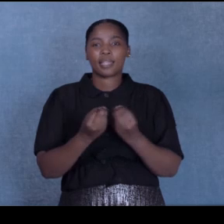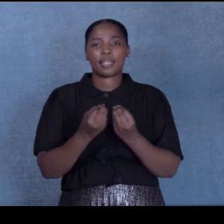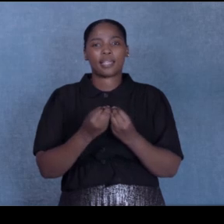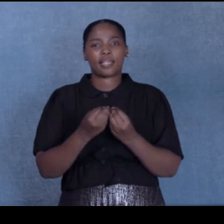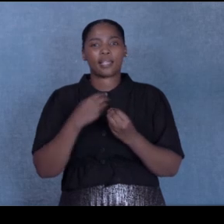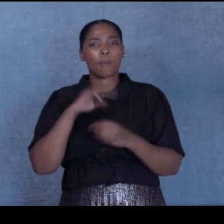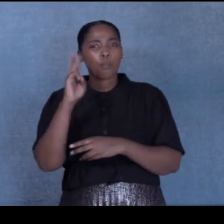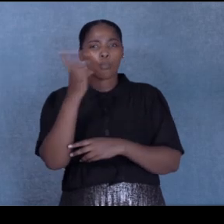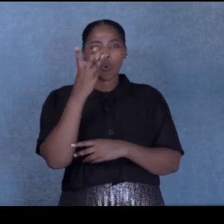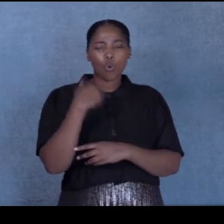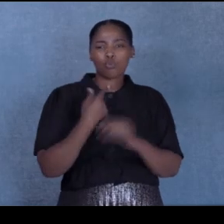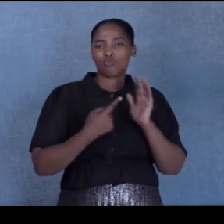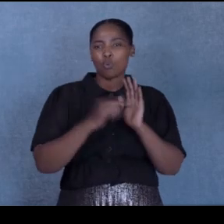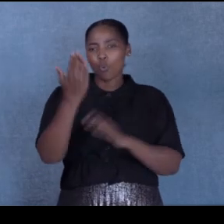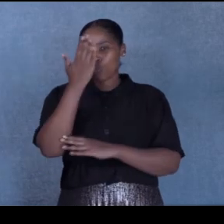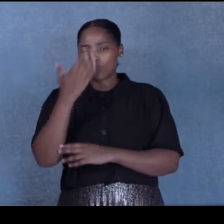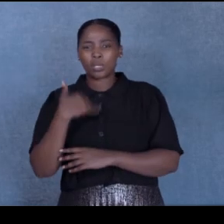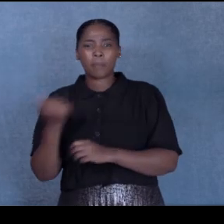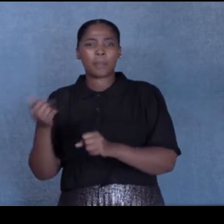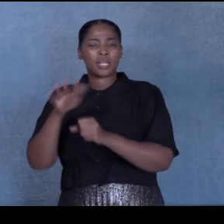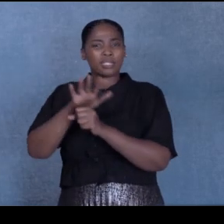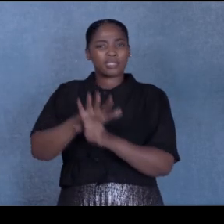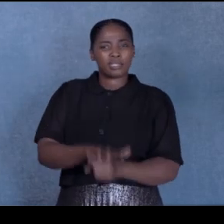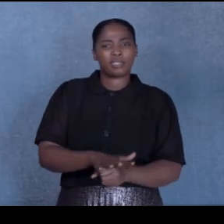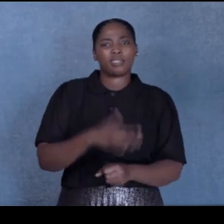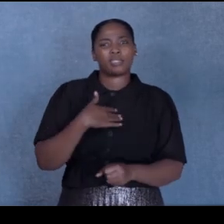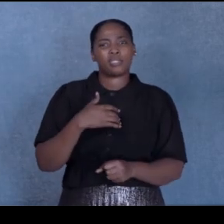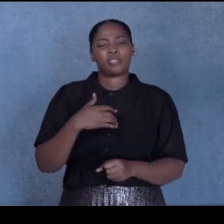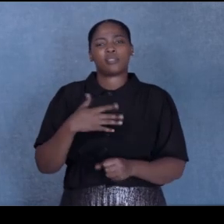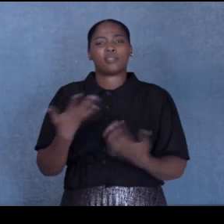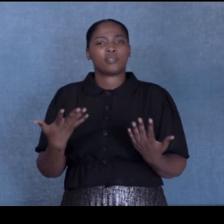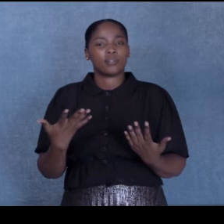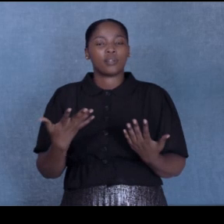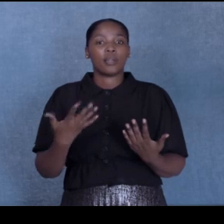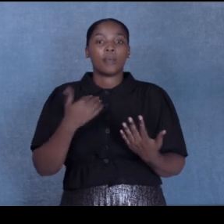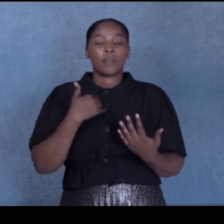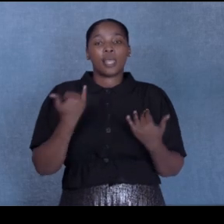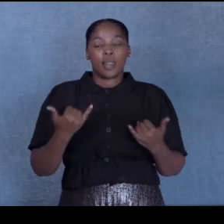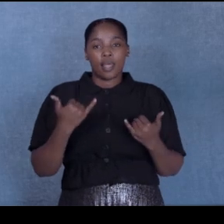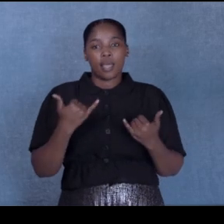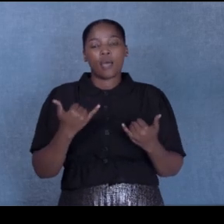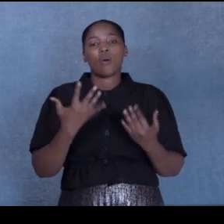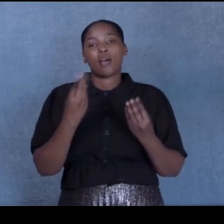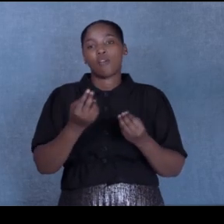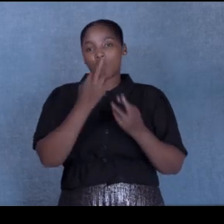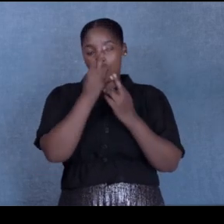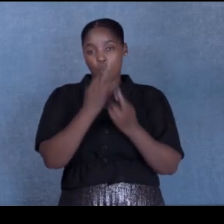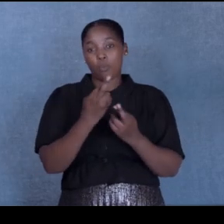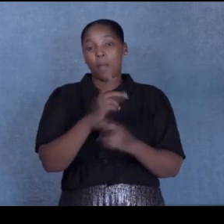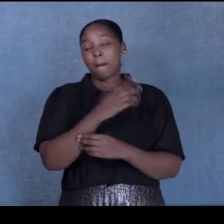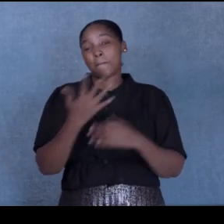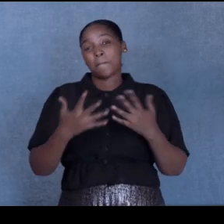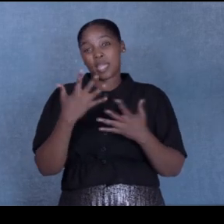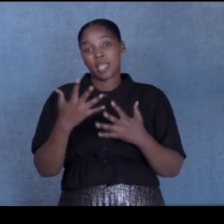breaking down my self-esteem until I have hope. And maybe never I'll be a good reader. But I'll